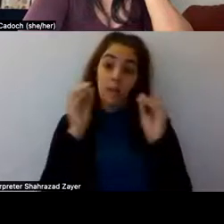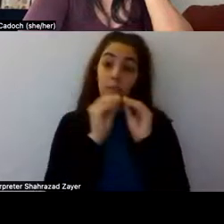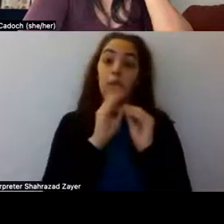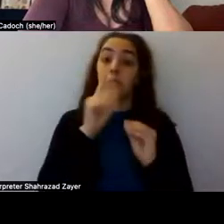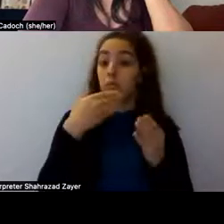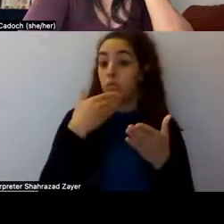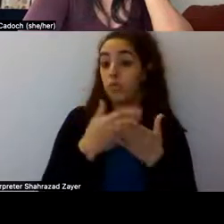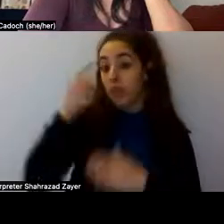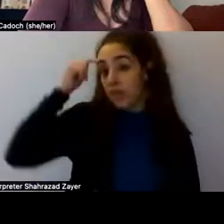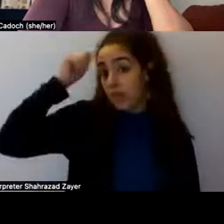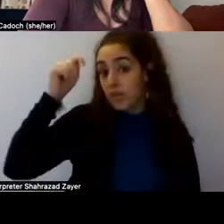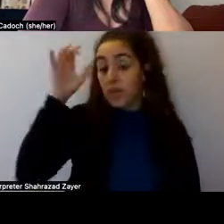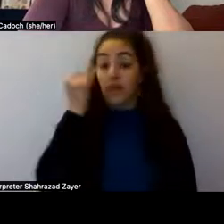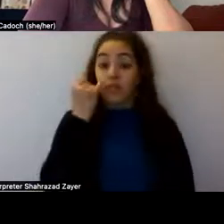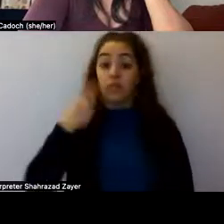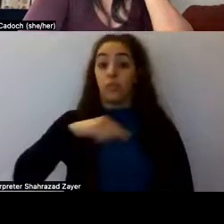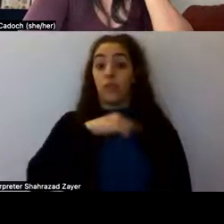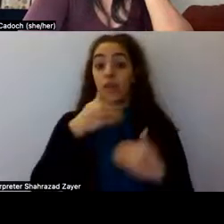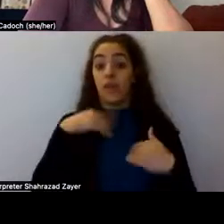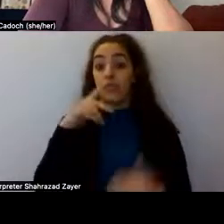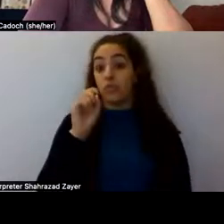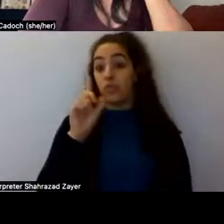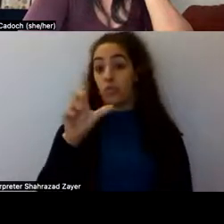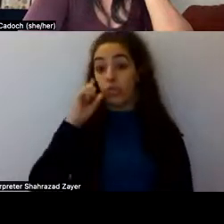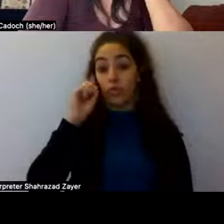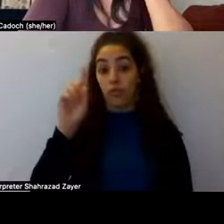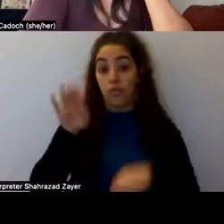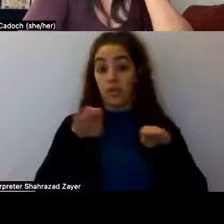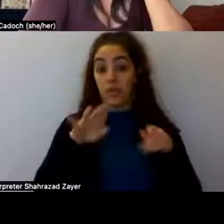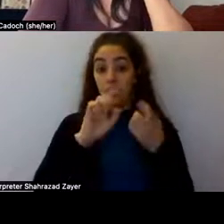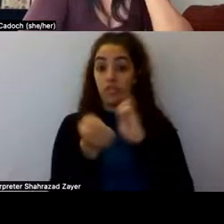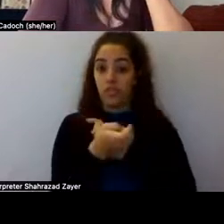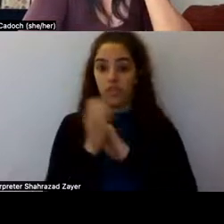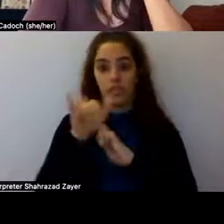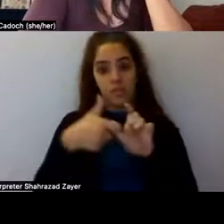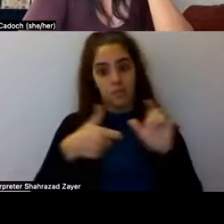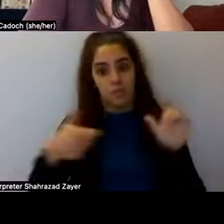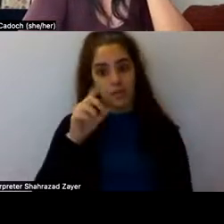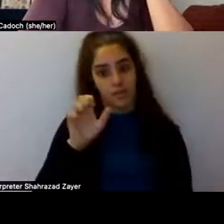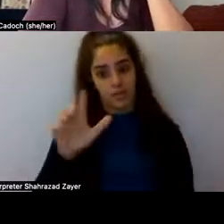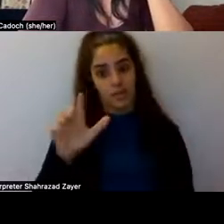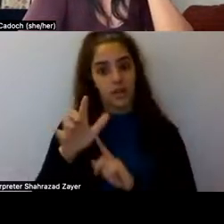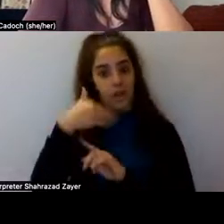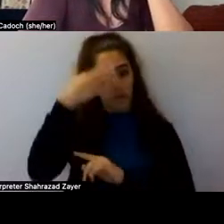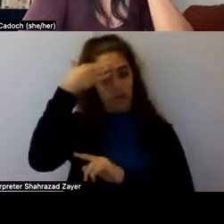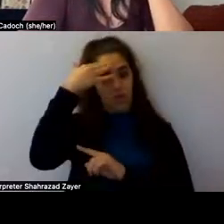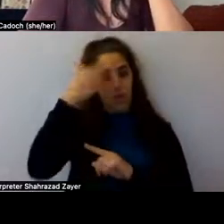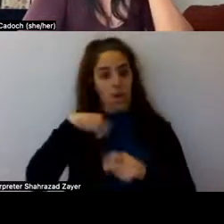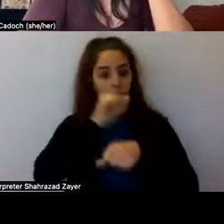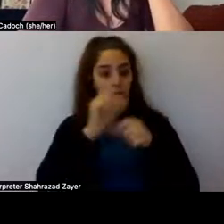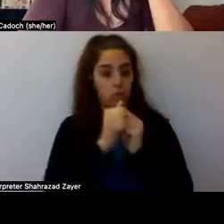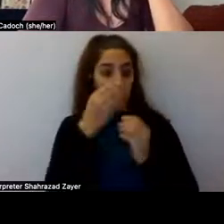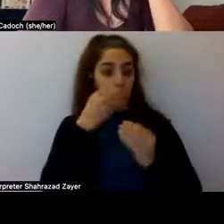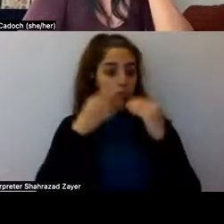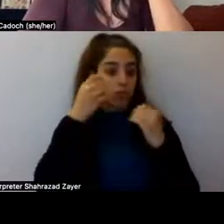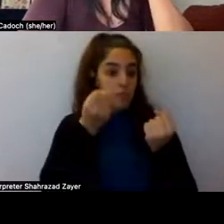for behavior change, that's a huge deal. I mean, I know having worked on food for many years, that changing people's food habits as adults